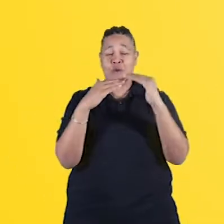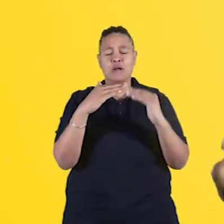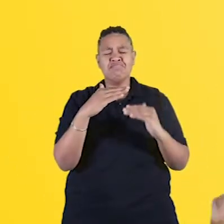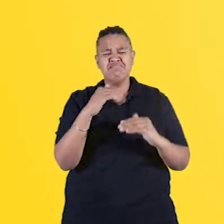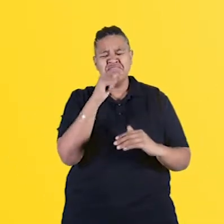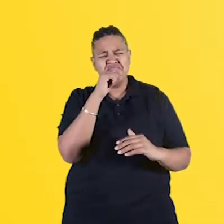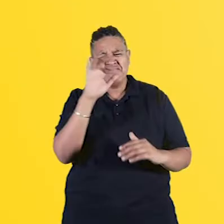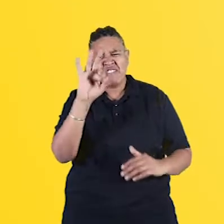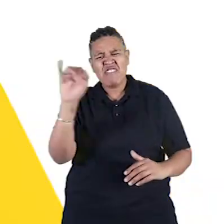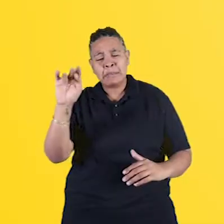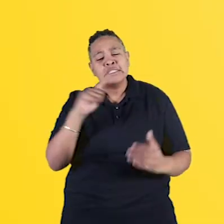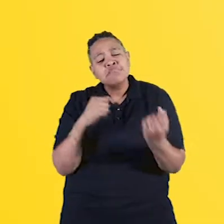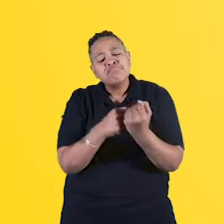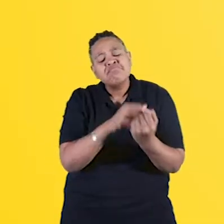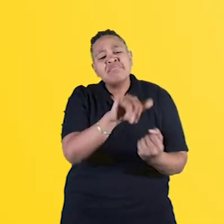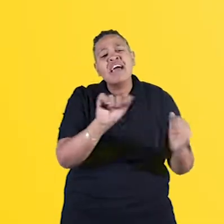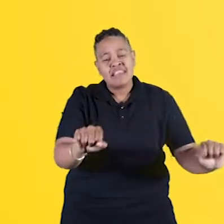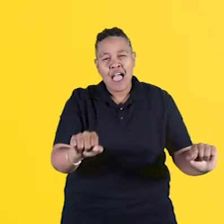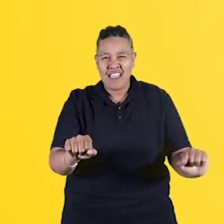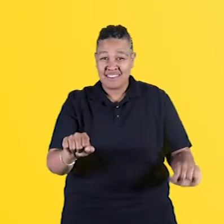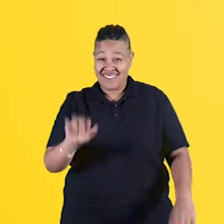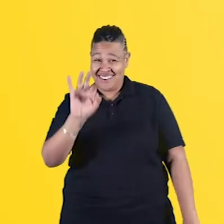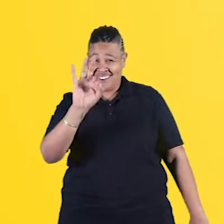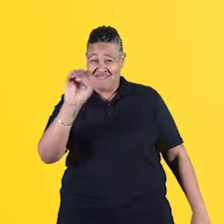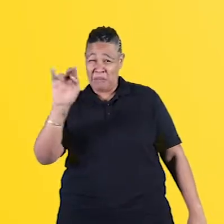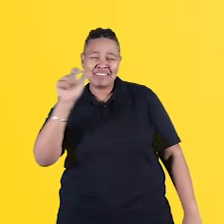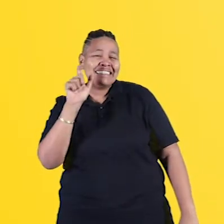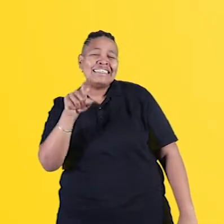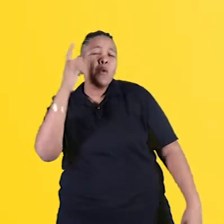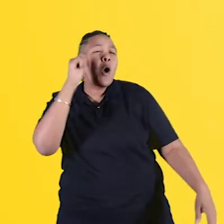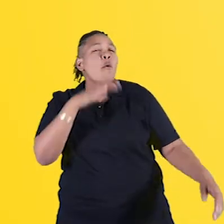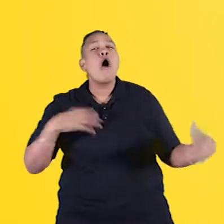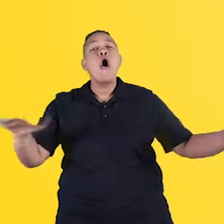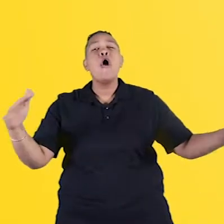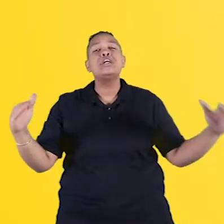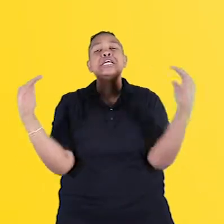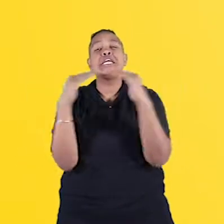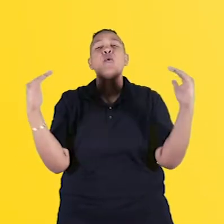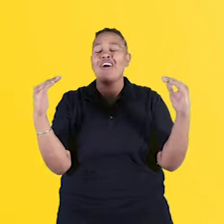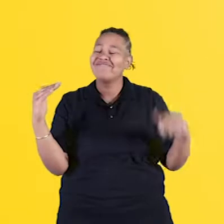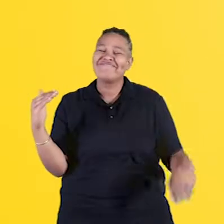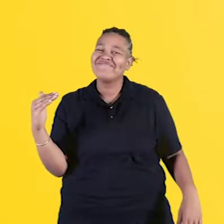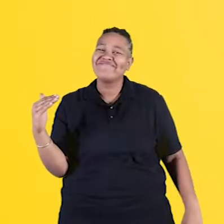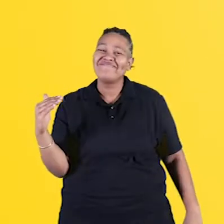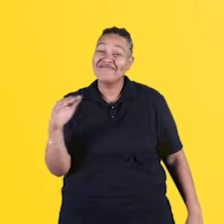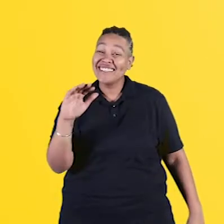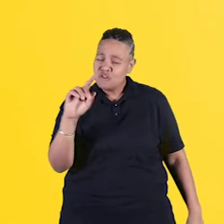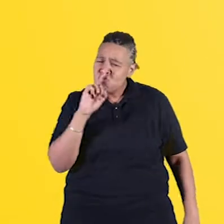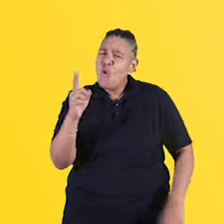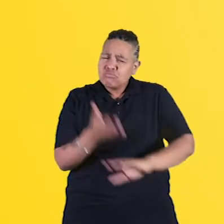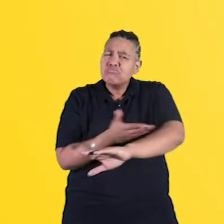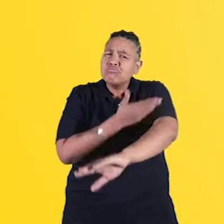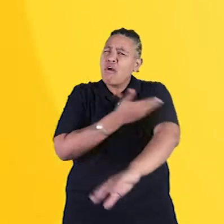feminism can't help with that. Myth number four. Feminism isn't necessary anymore because women are equal. The feminist